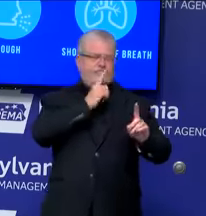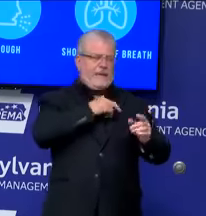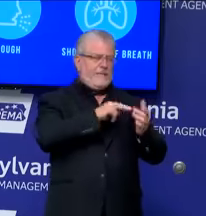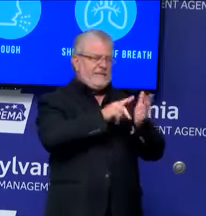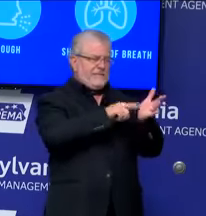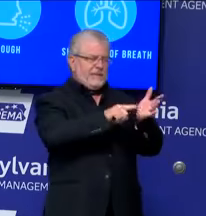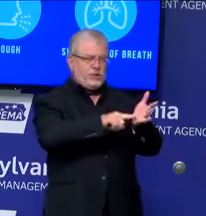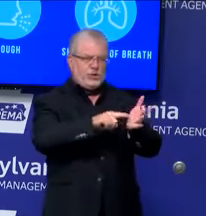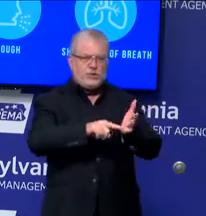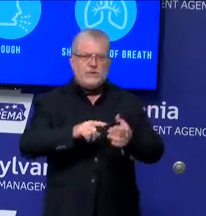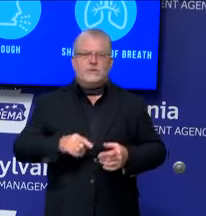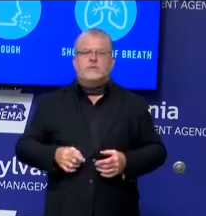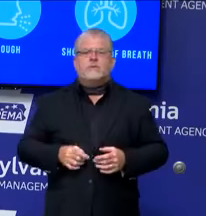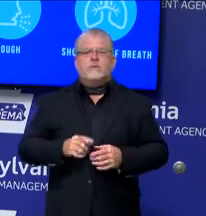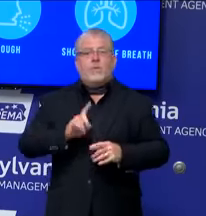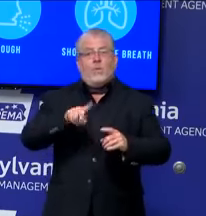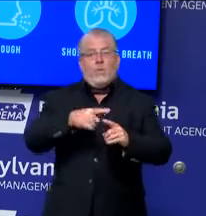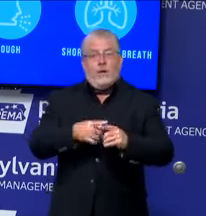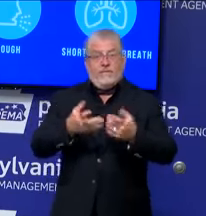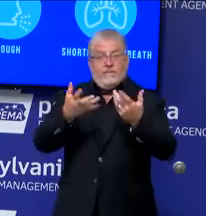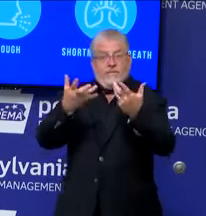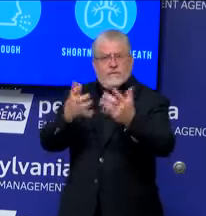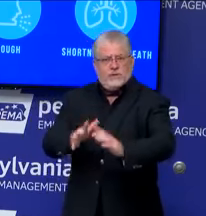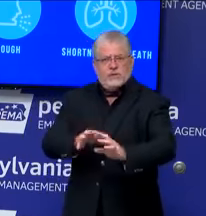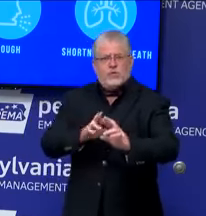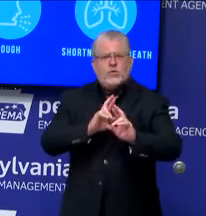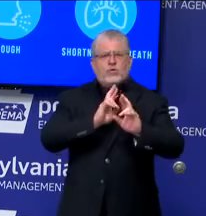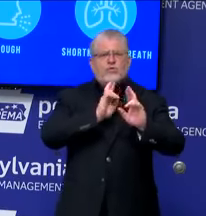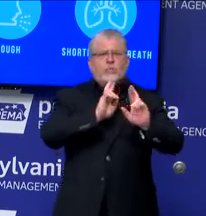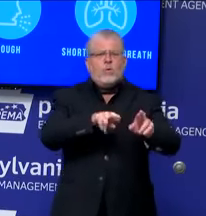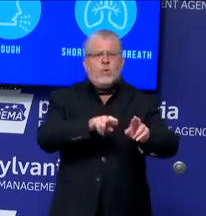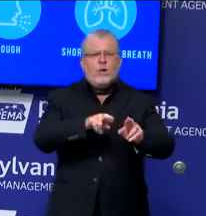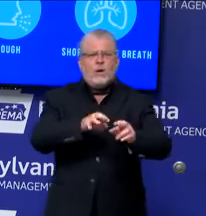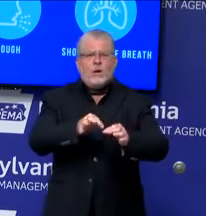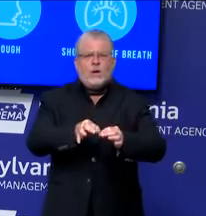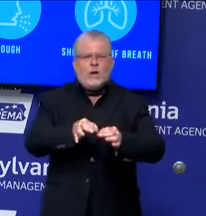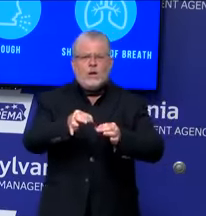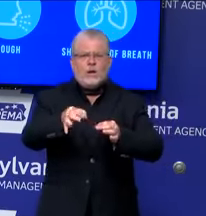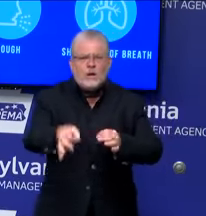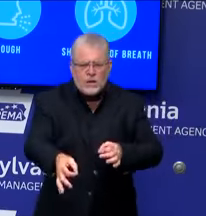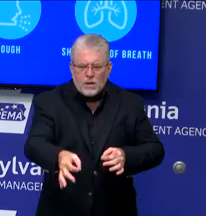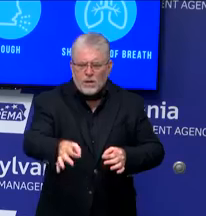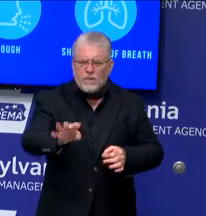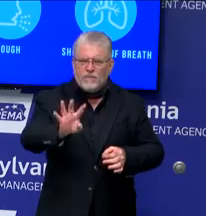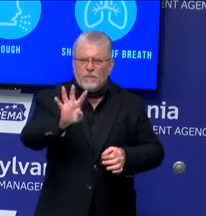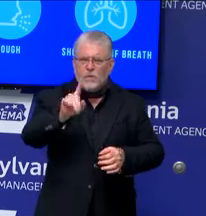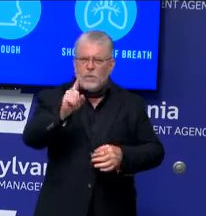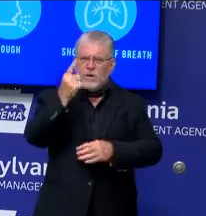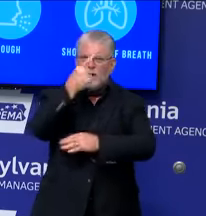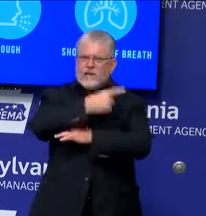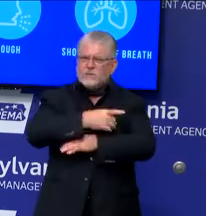41 days after they're completed. Why are you allowing such a lag time, especially since people want to get back in?